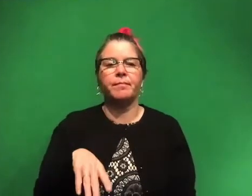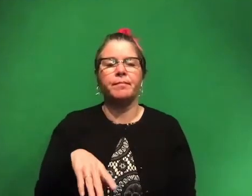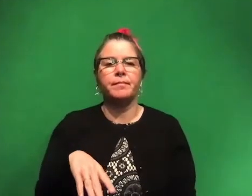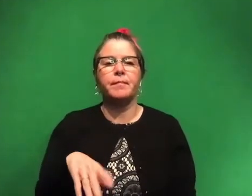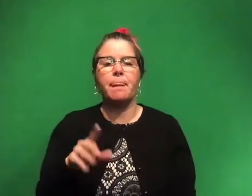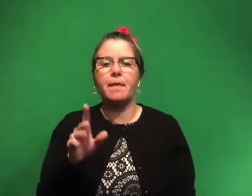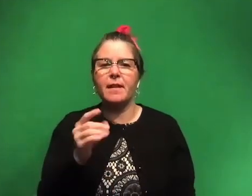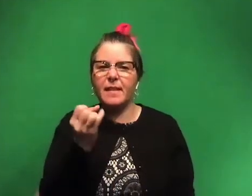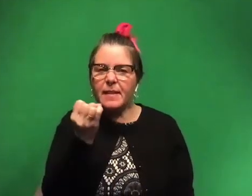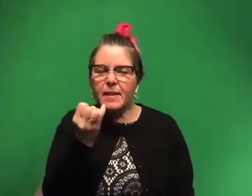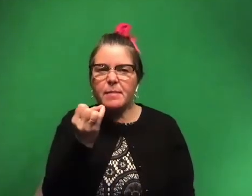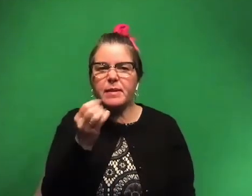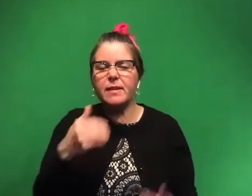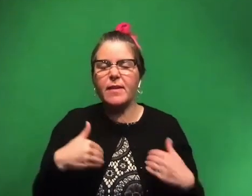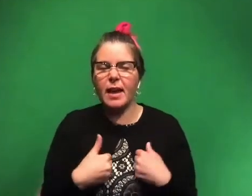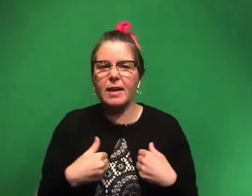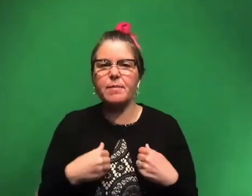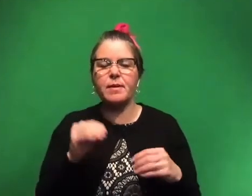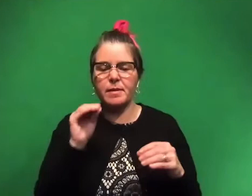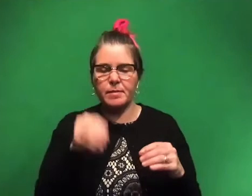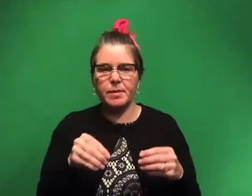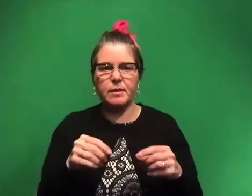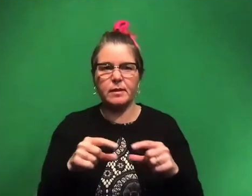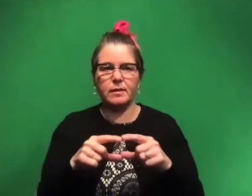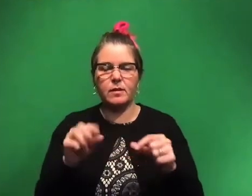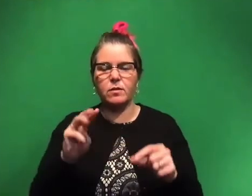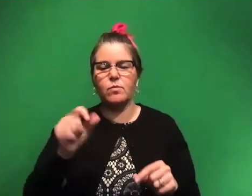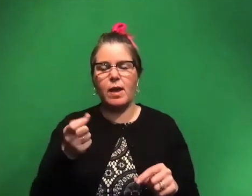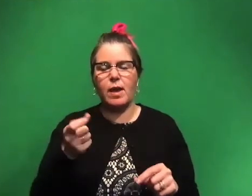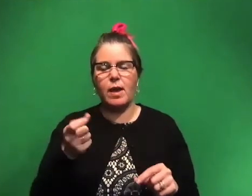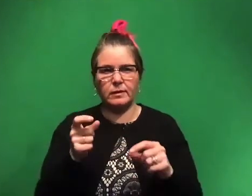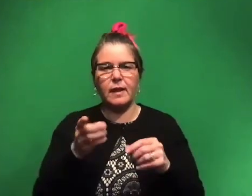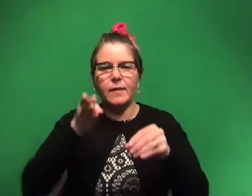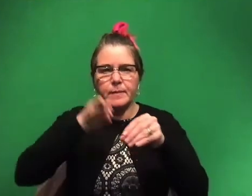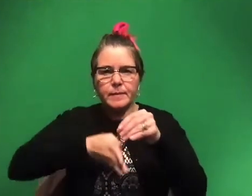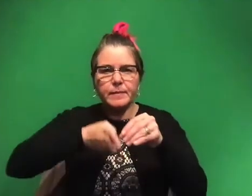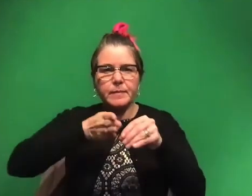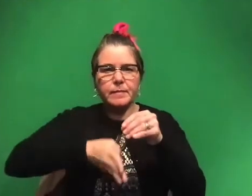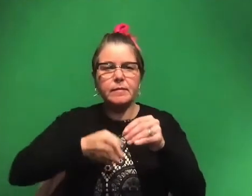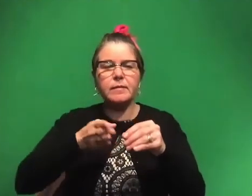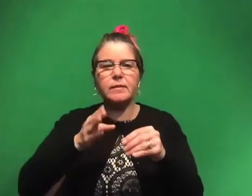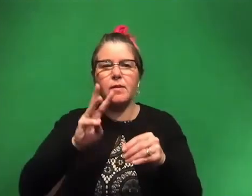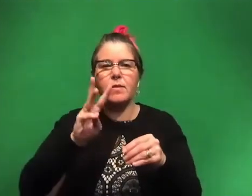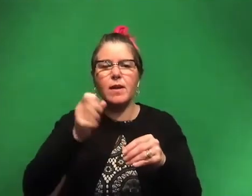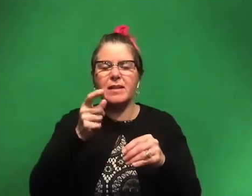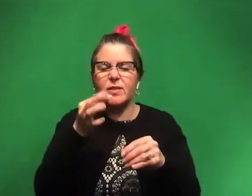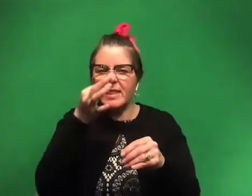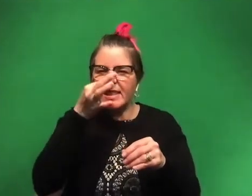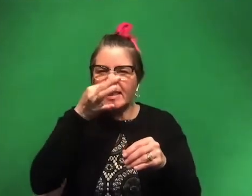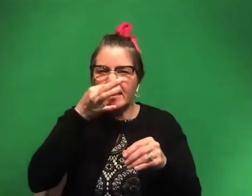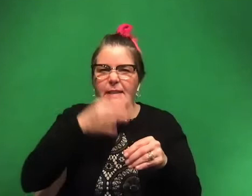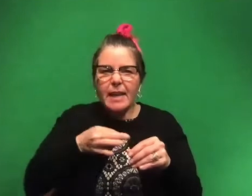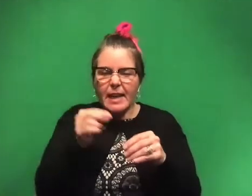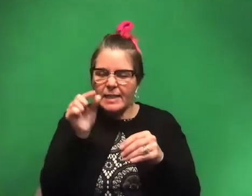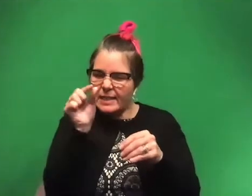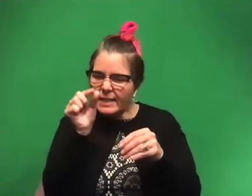basically little bits of animal and then you put it in wax and then you're slicing. So the wax gets sliced super thin like itsy